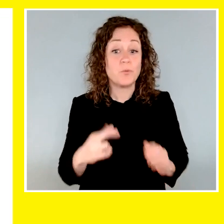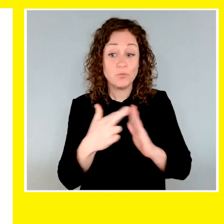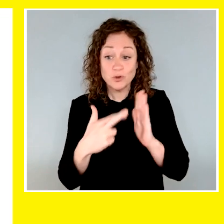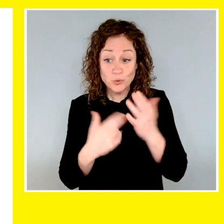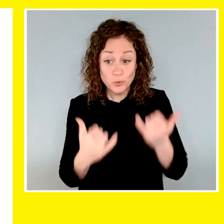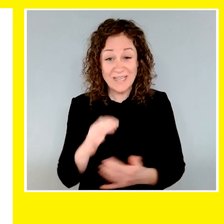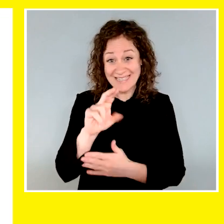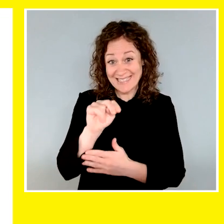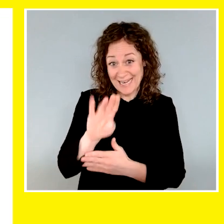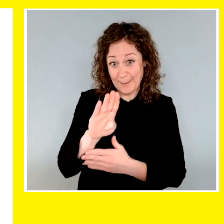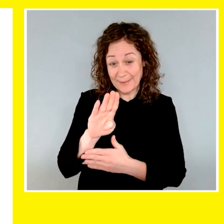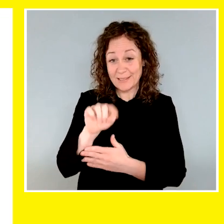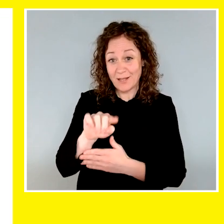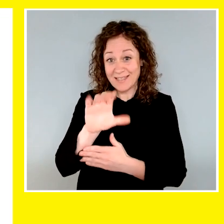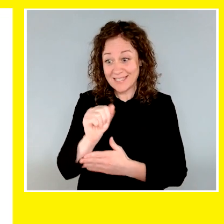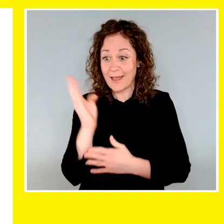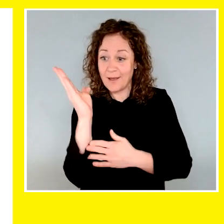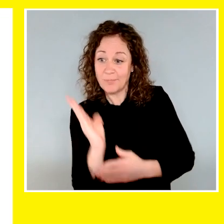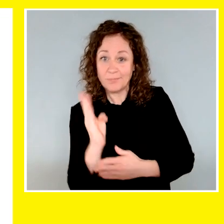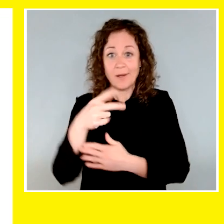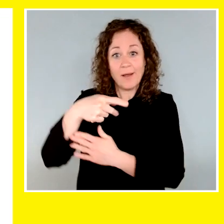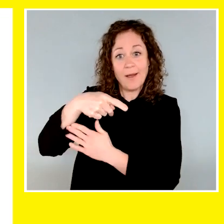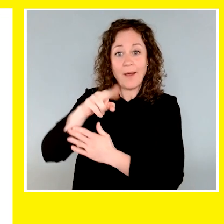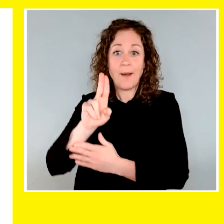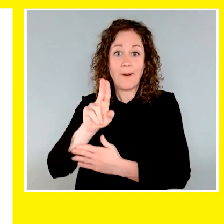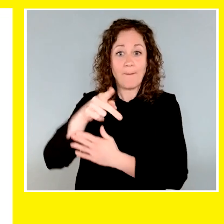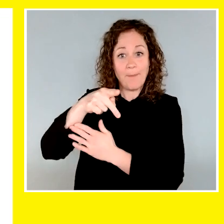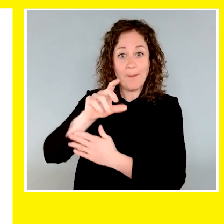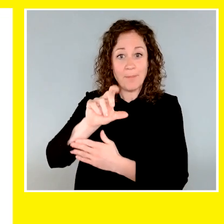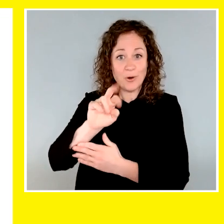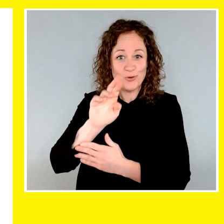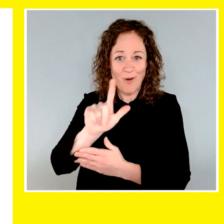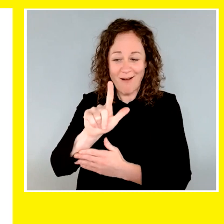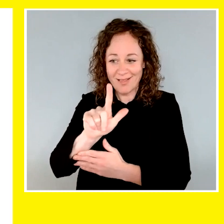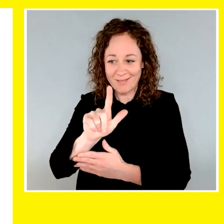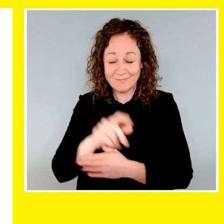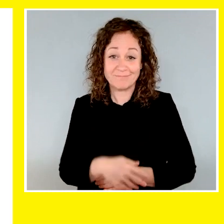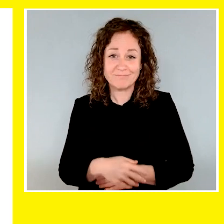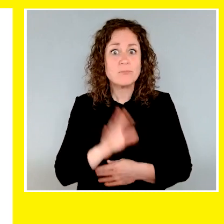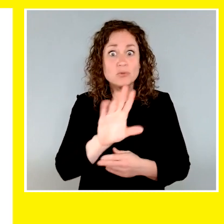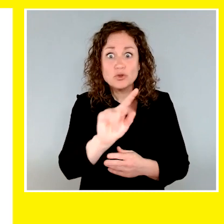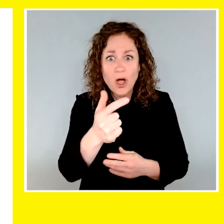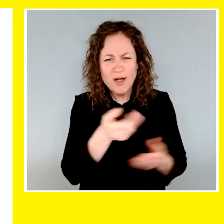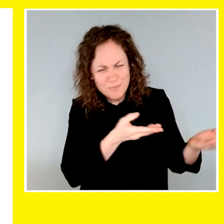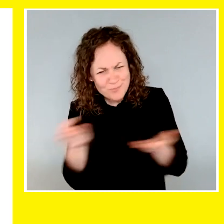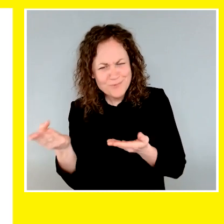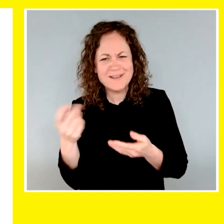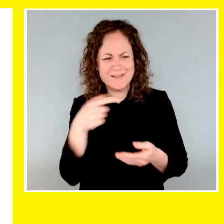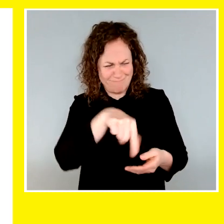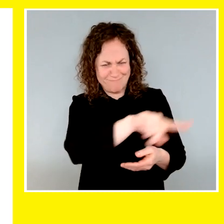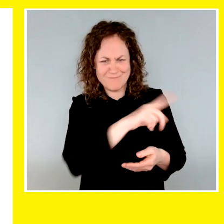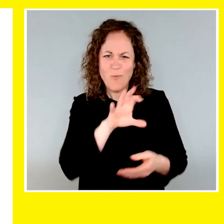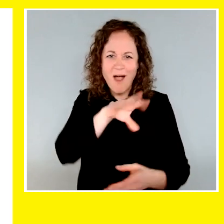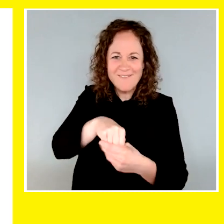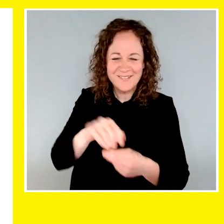have the option to donate or collect pledges. Register today at CNIB.ca forward slash Pup Crawl. And don't forget to take your